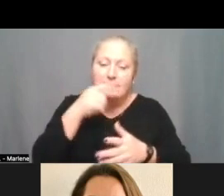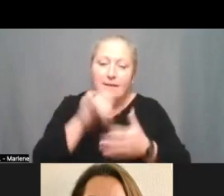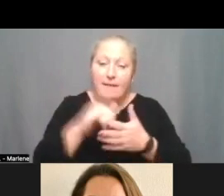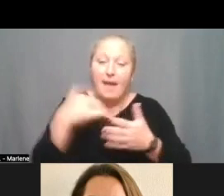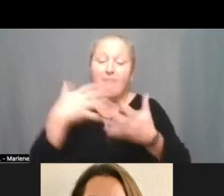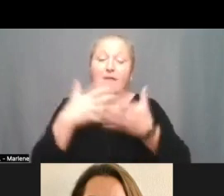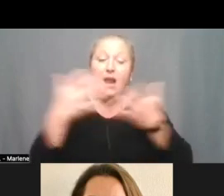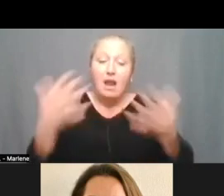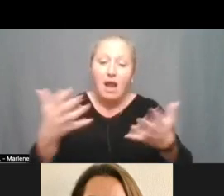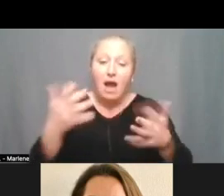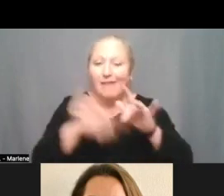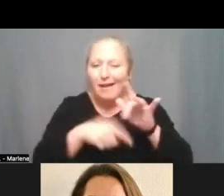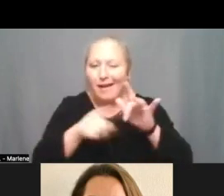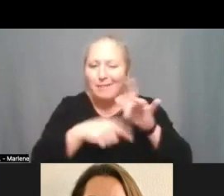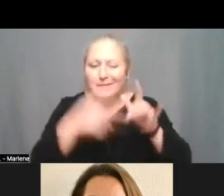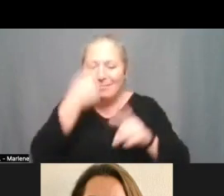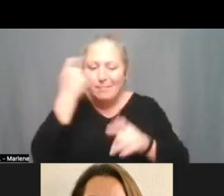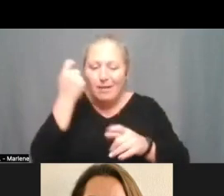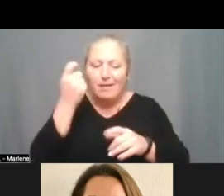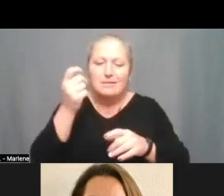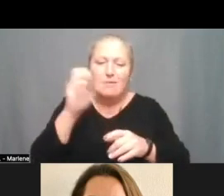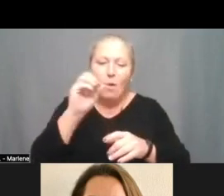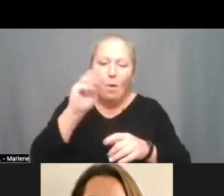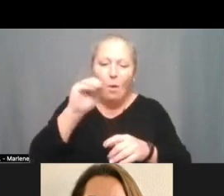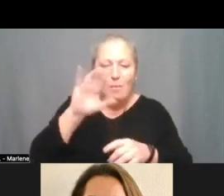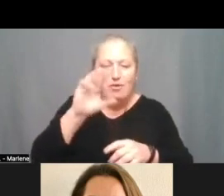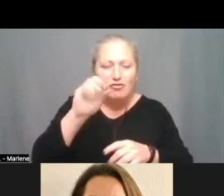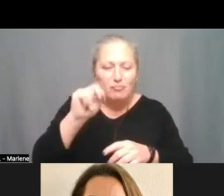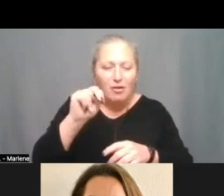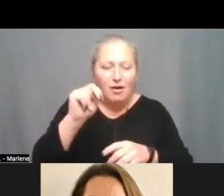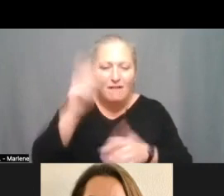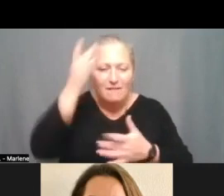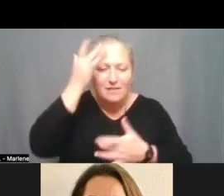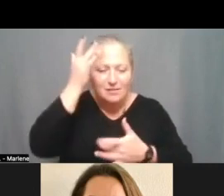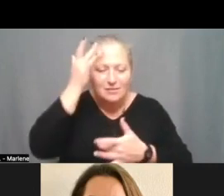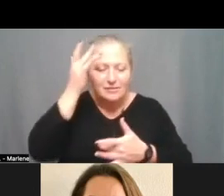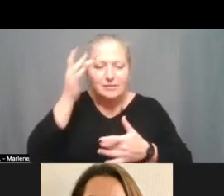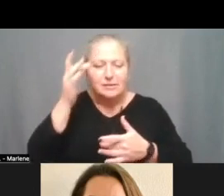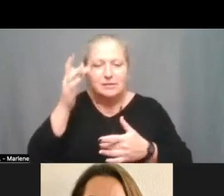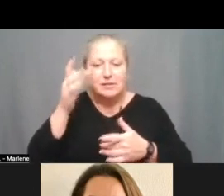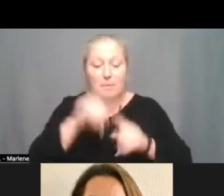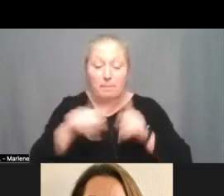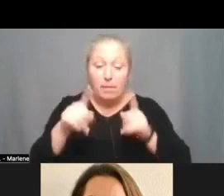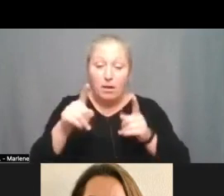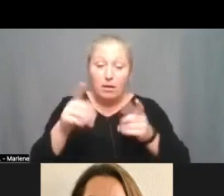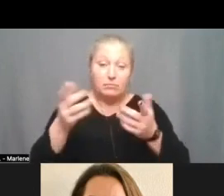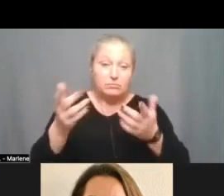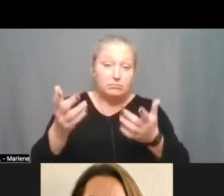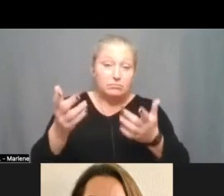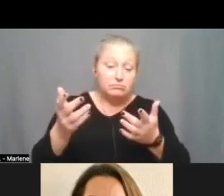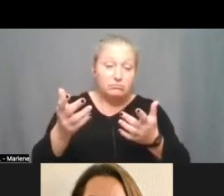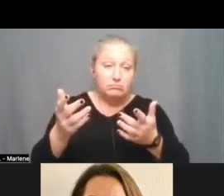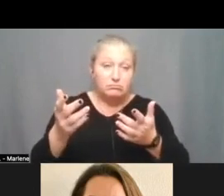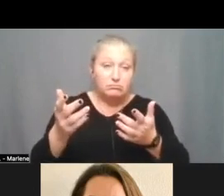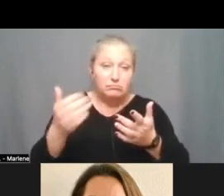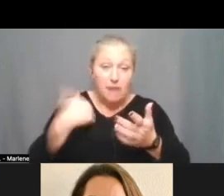absence due to uh the omicron virus but is there you know are is there are there any